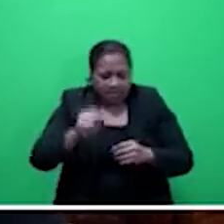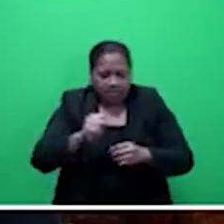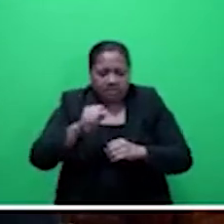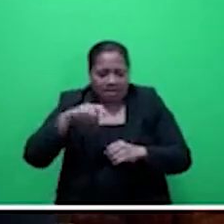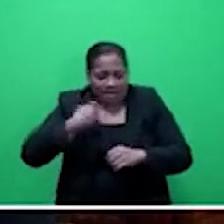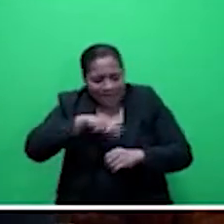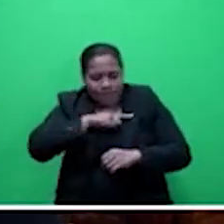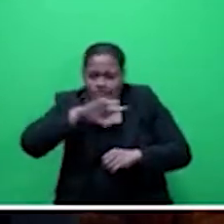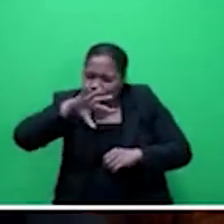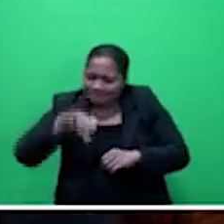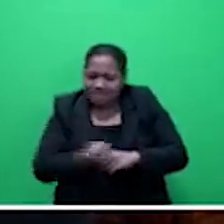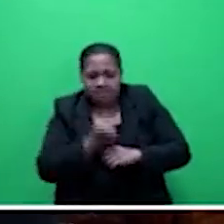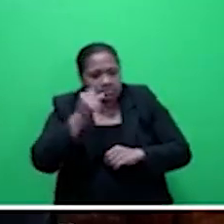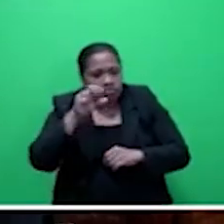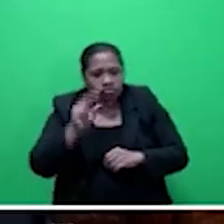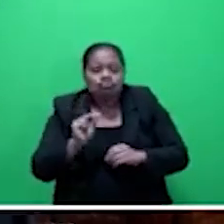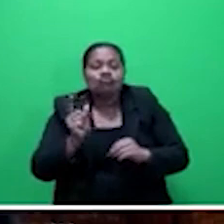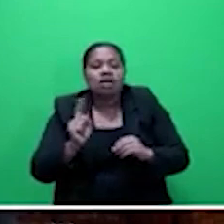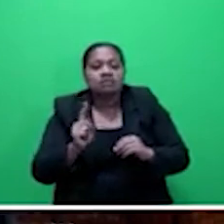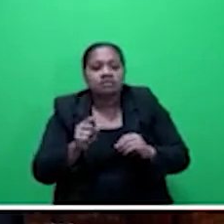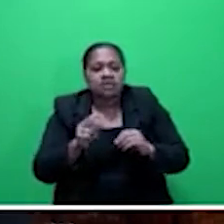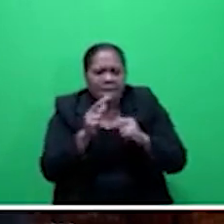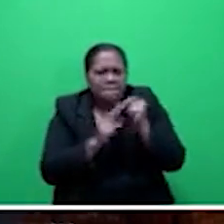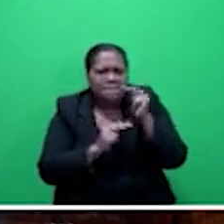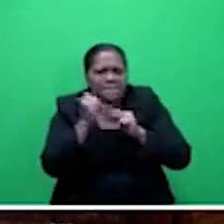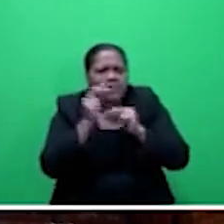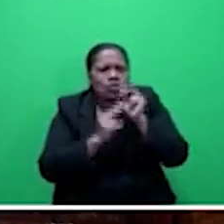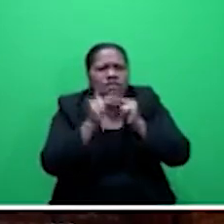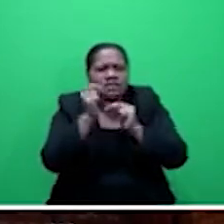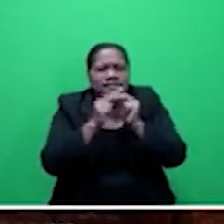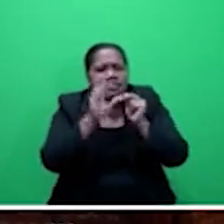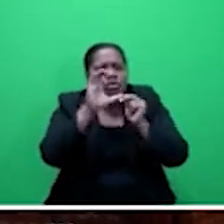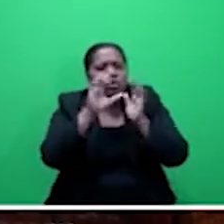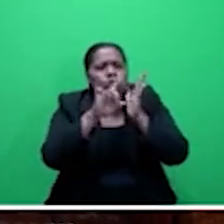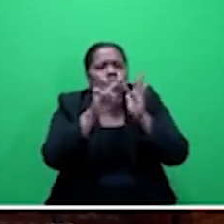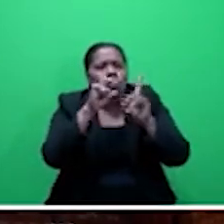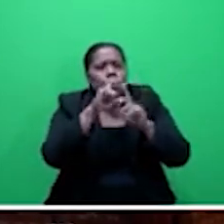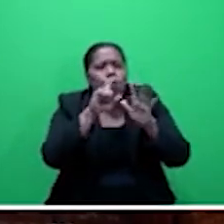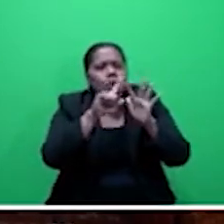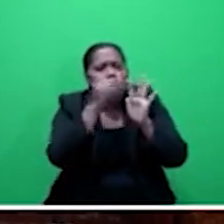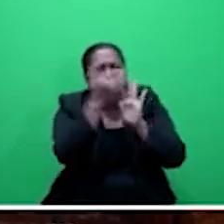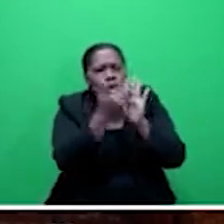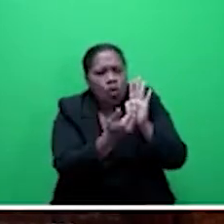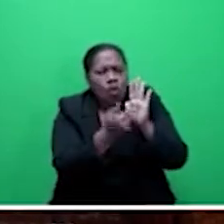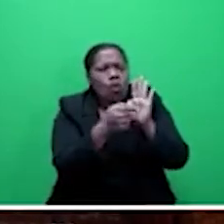laws that we have. One is the building code. Mr Speaker, sir, the building code,